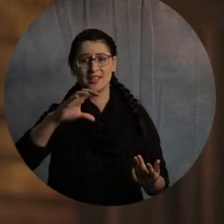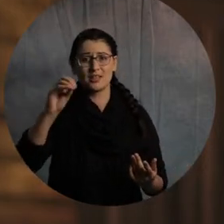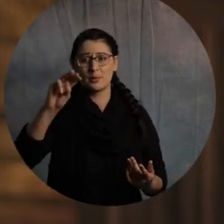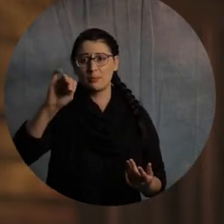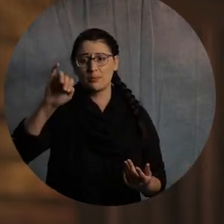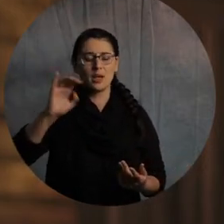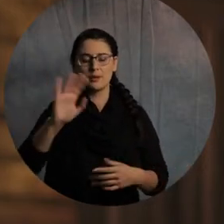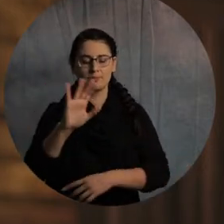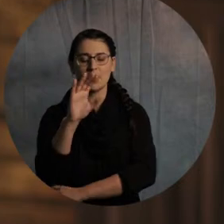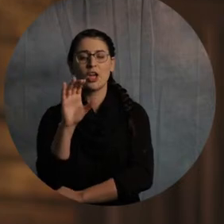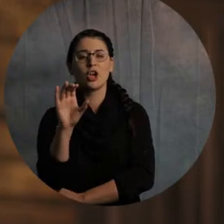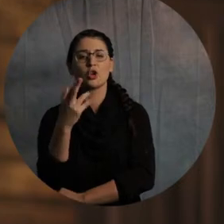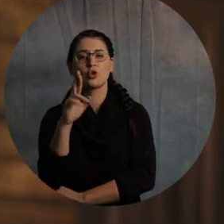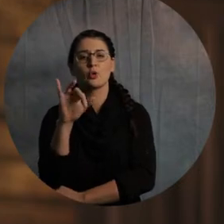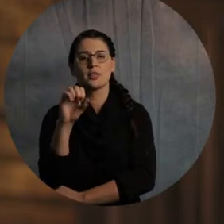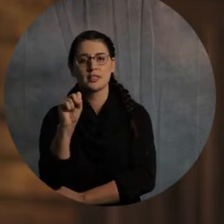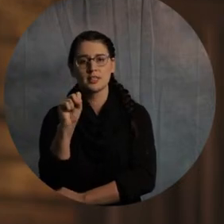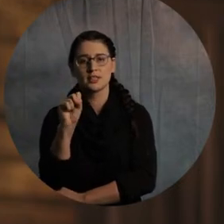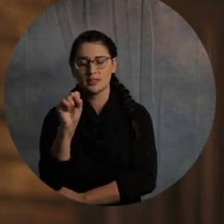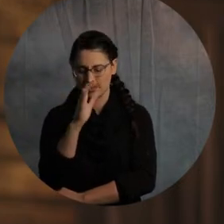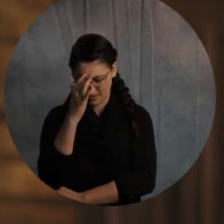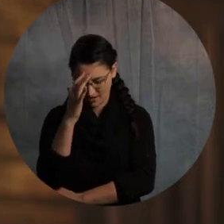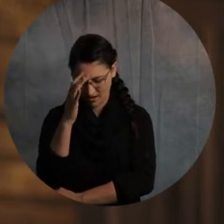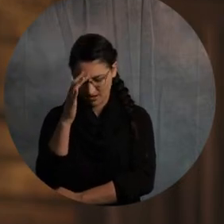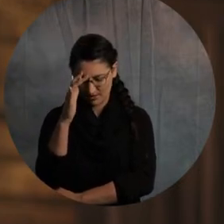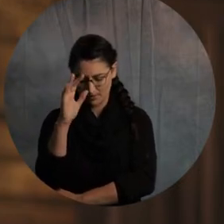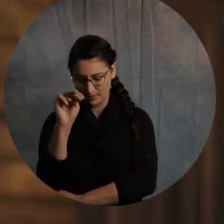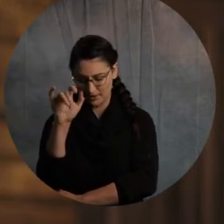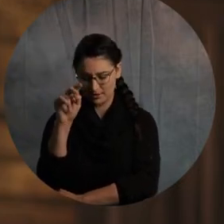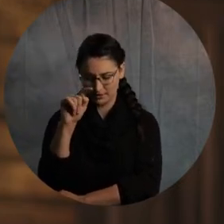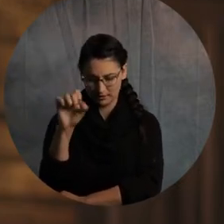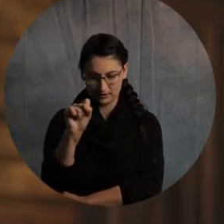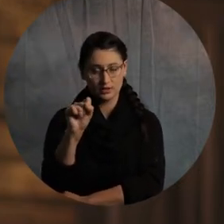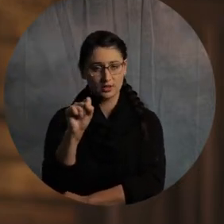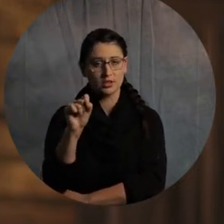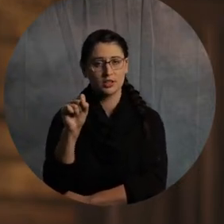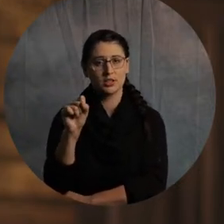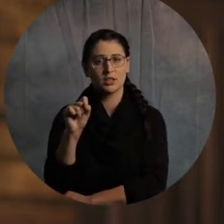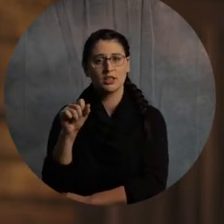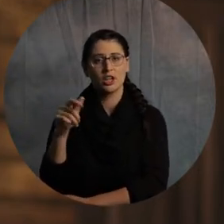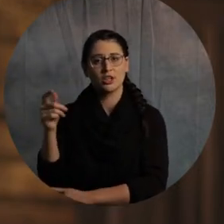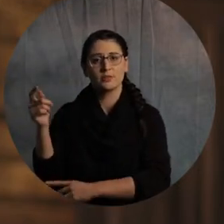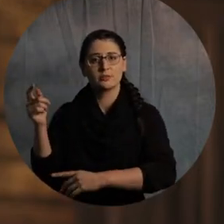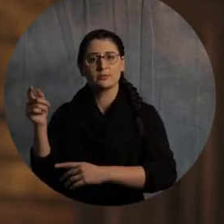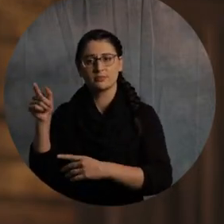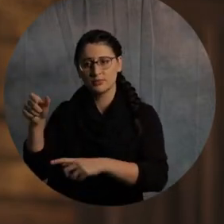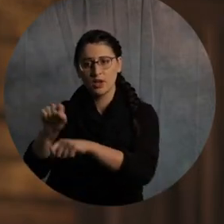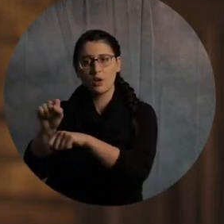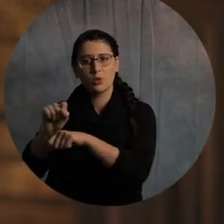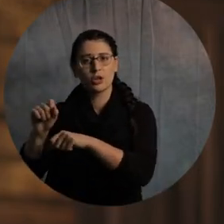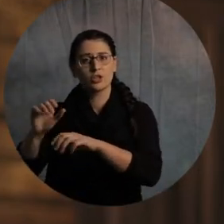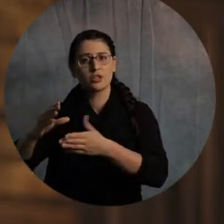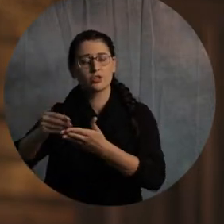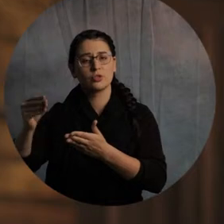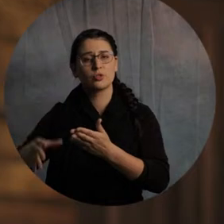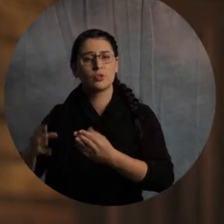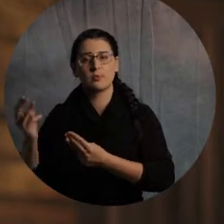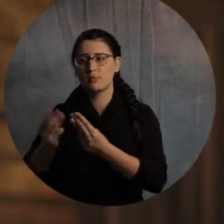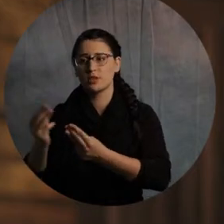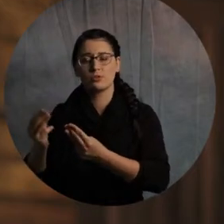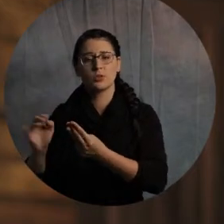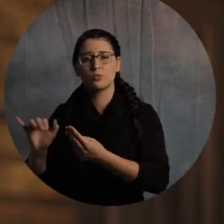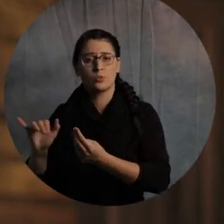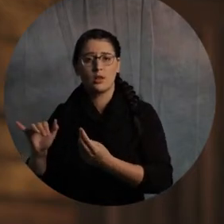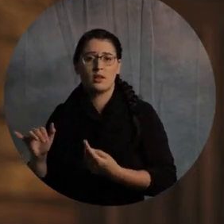runs a student ministry. I go on and on and on and on about couples that got plugged in together and began to labor together and then watched